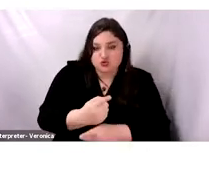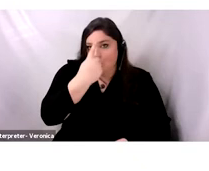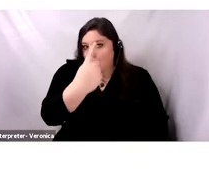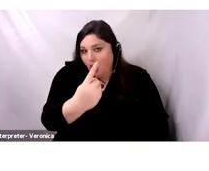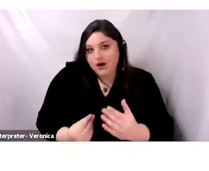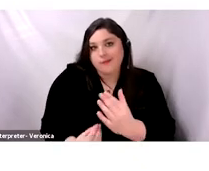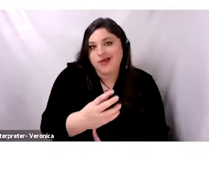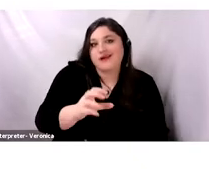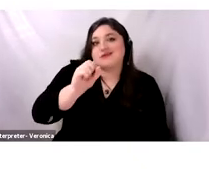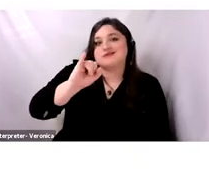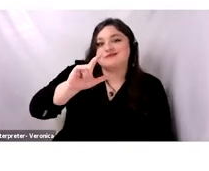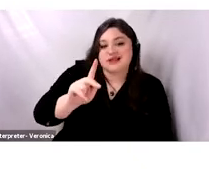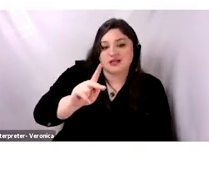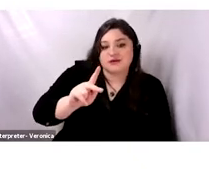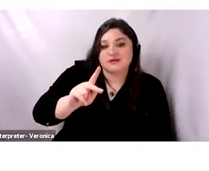of Lyon.